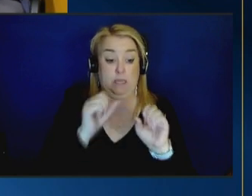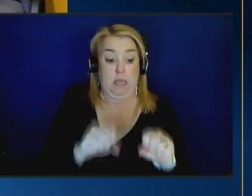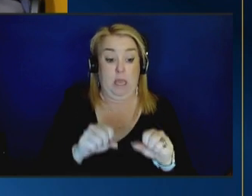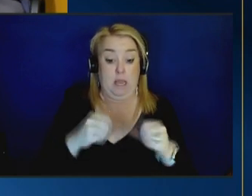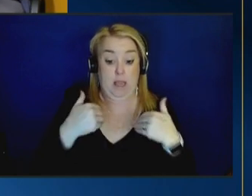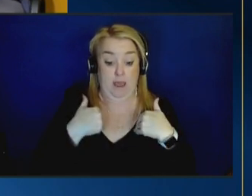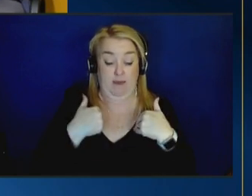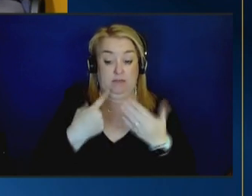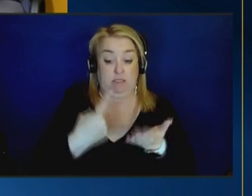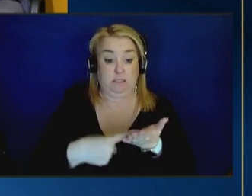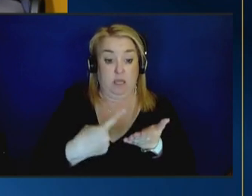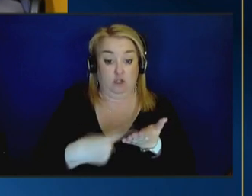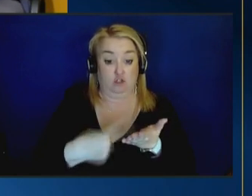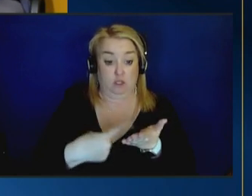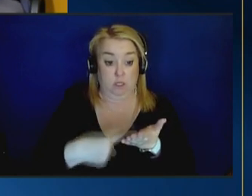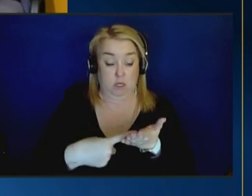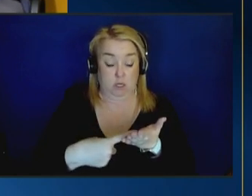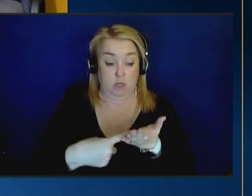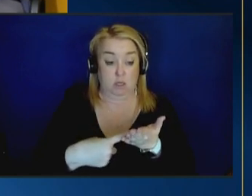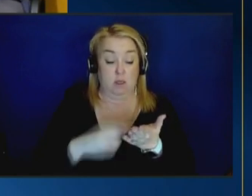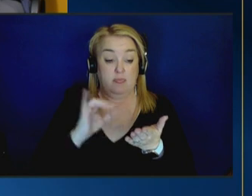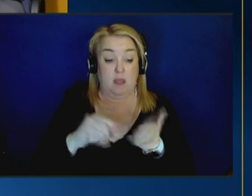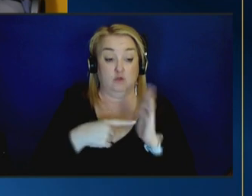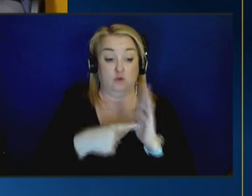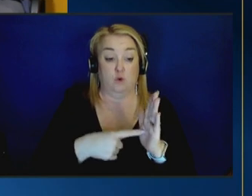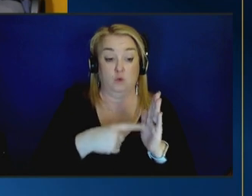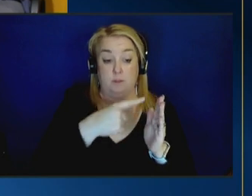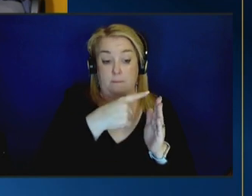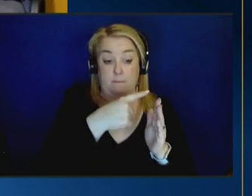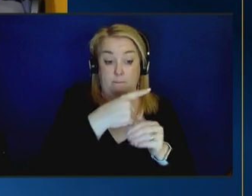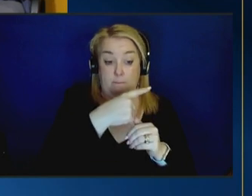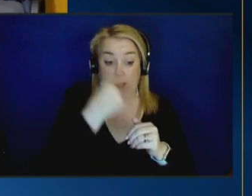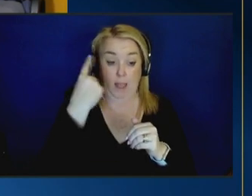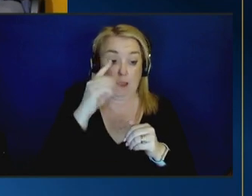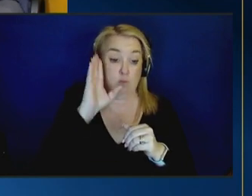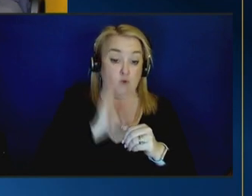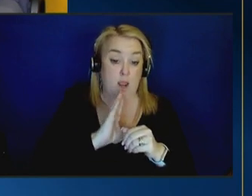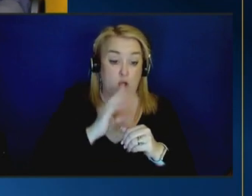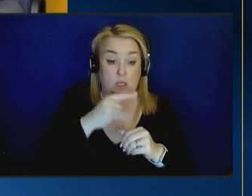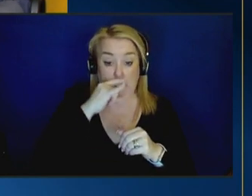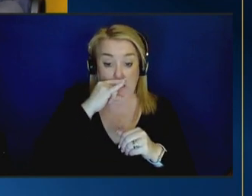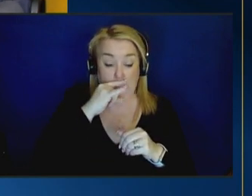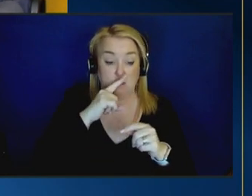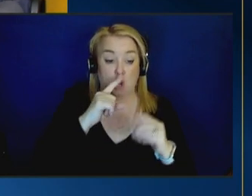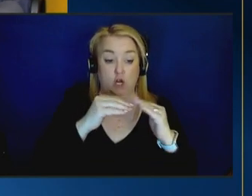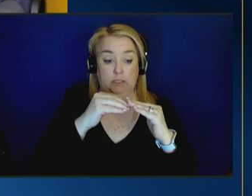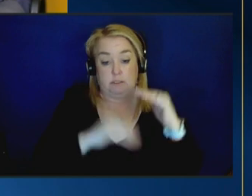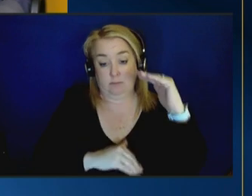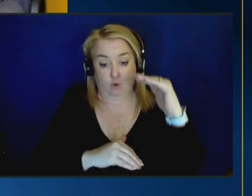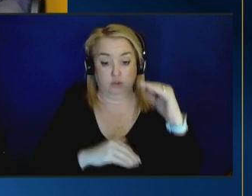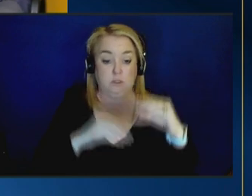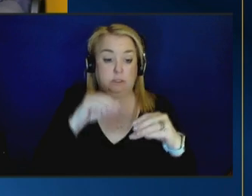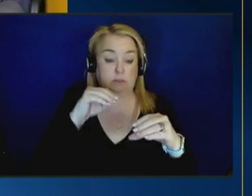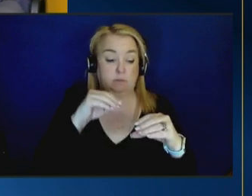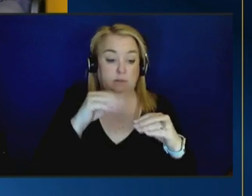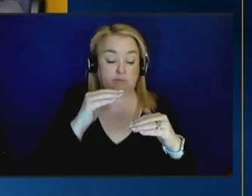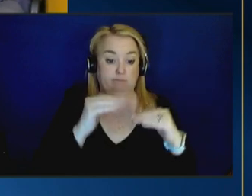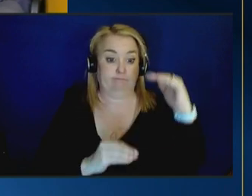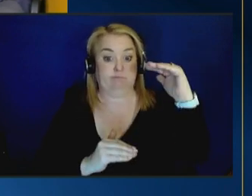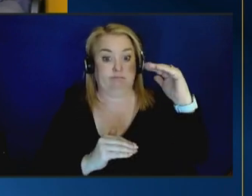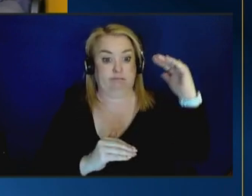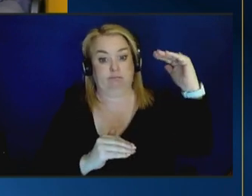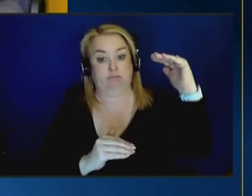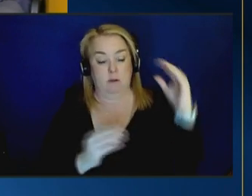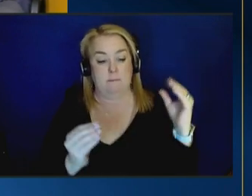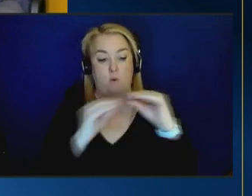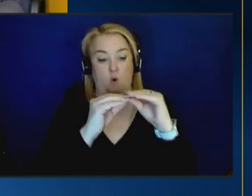know in the data it shows that more black and brown kids are disproportionately represented in the foster care population you have to ground